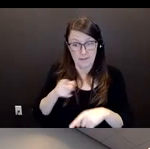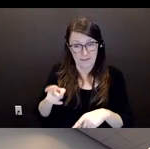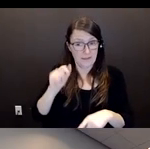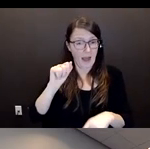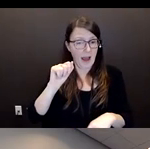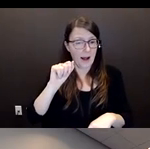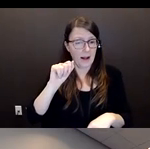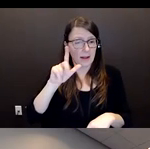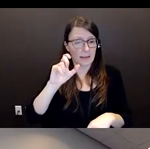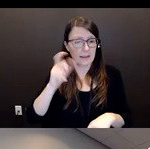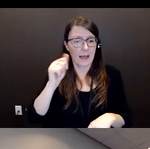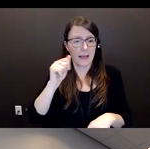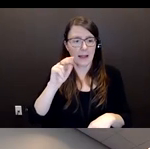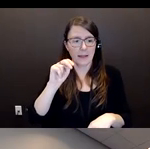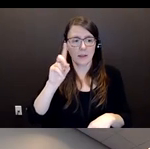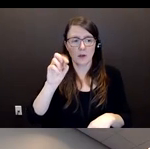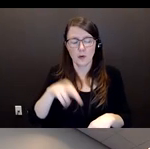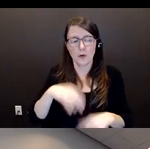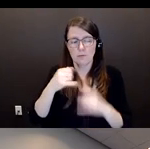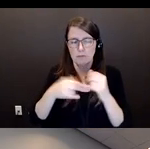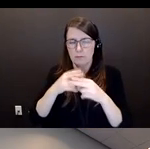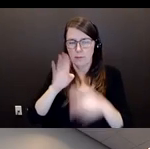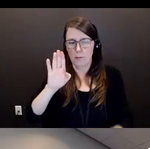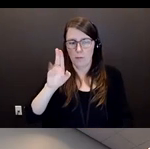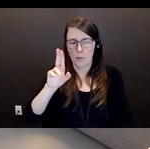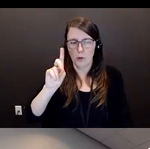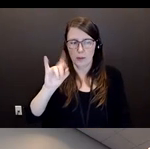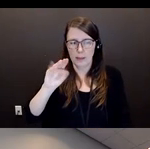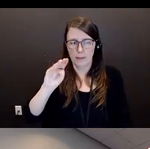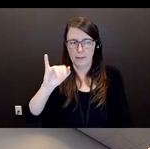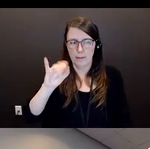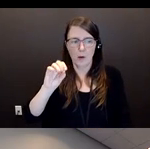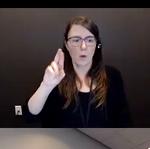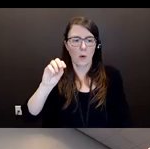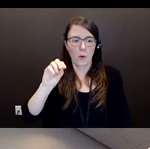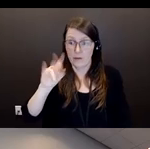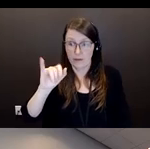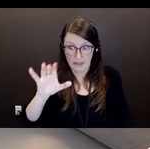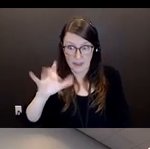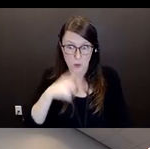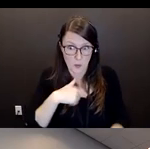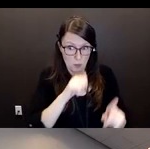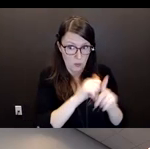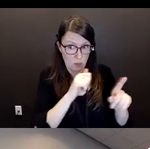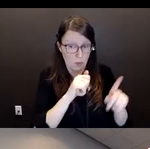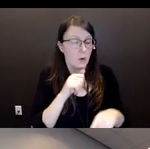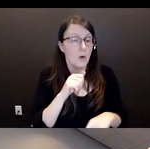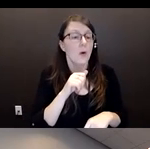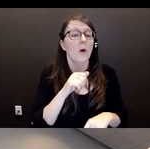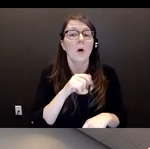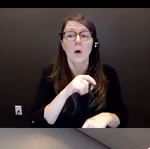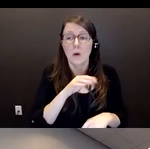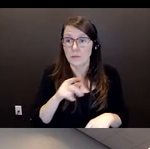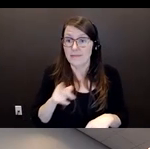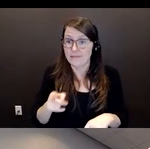just a couple blocks away. And to get to his house, one of the main routes he would have taken on a daily basis